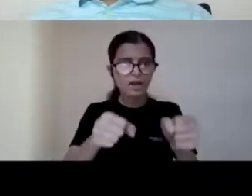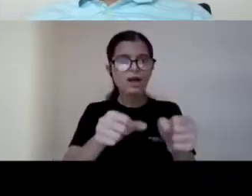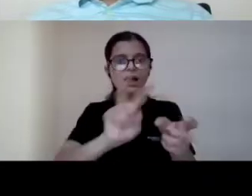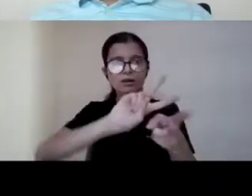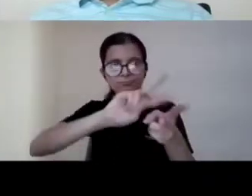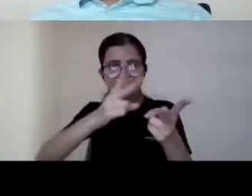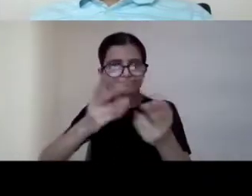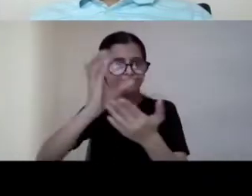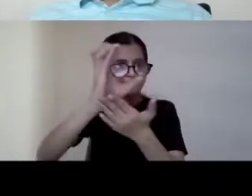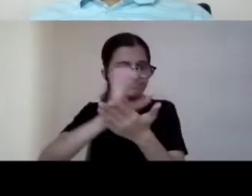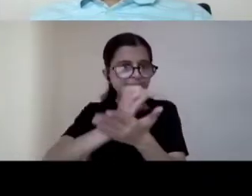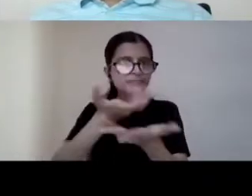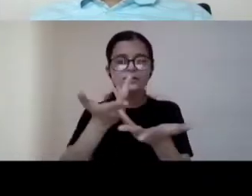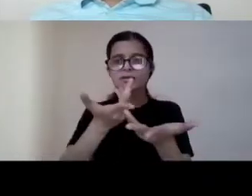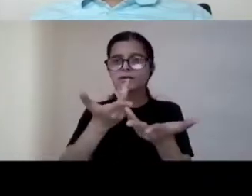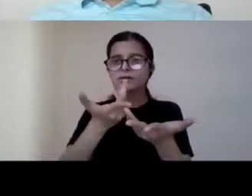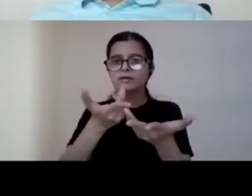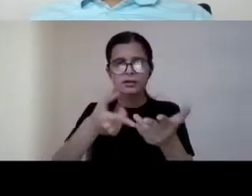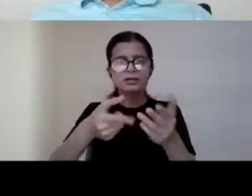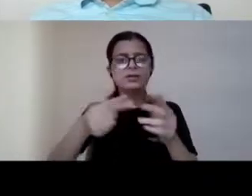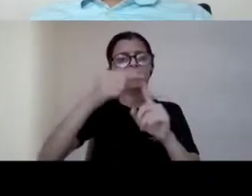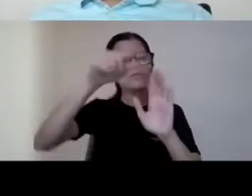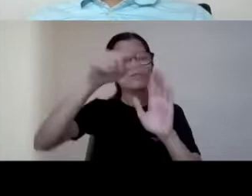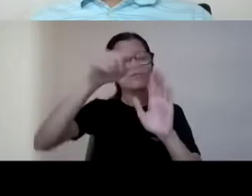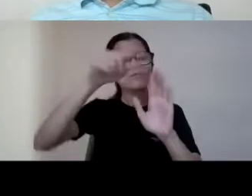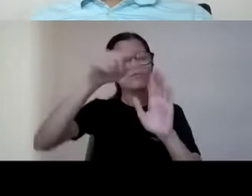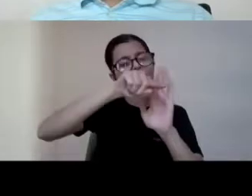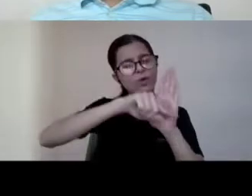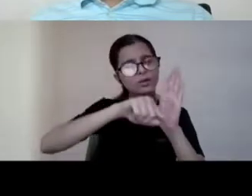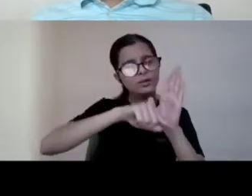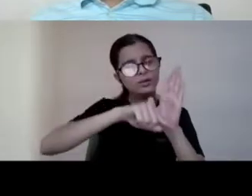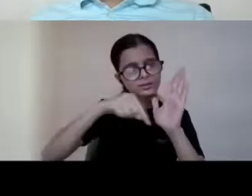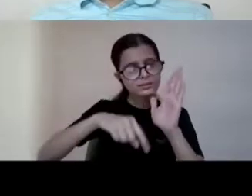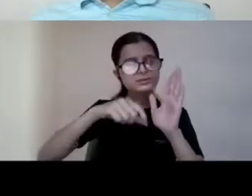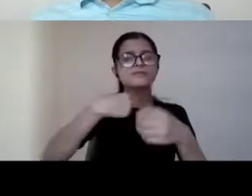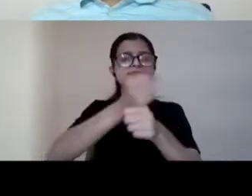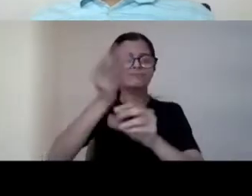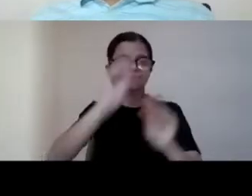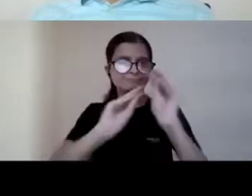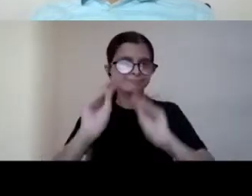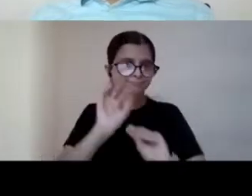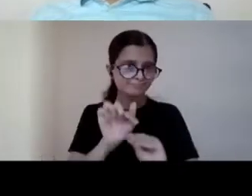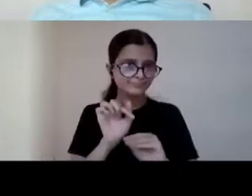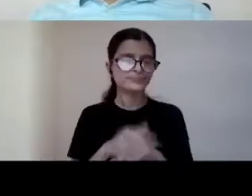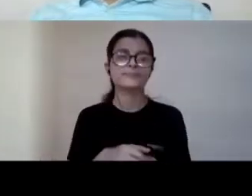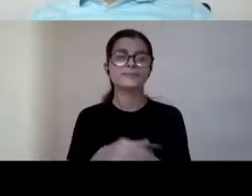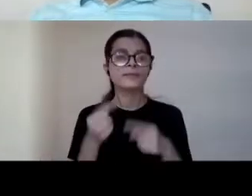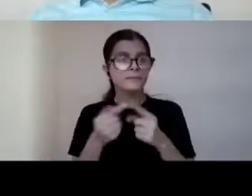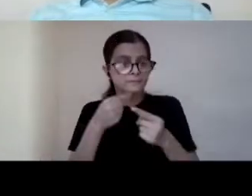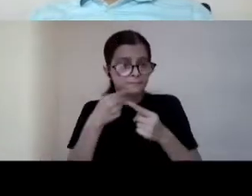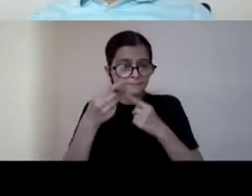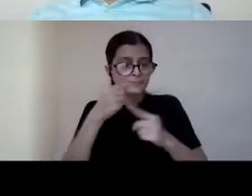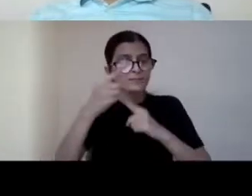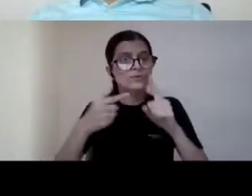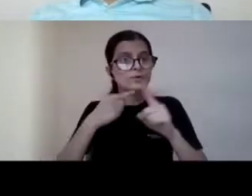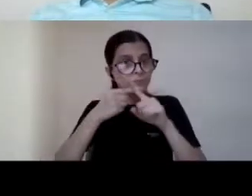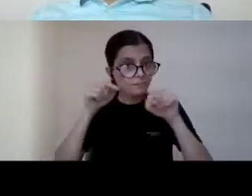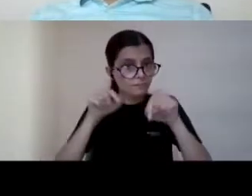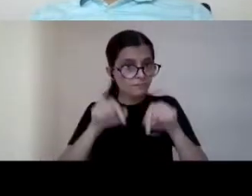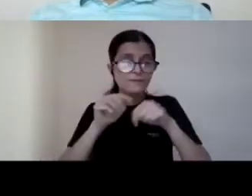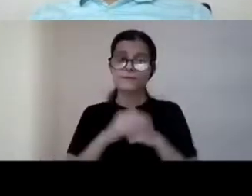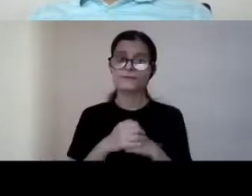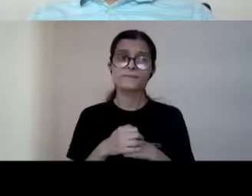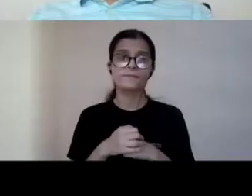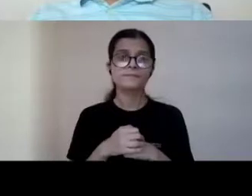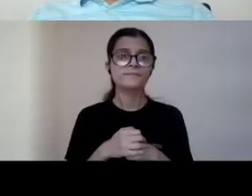at the helm of this policy a framework but let's talk about you